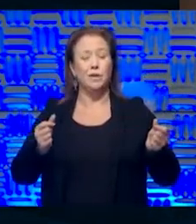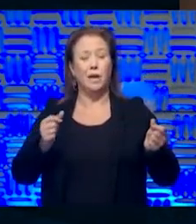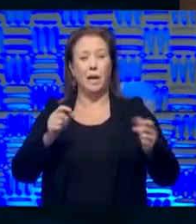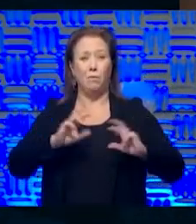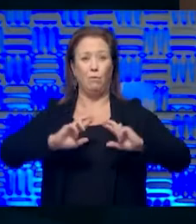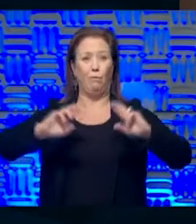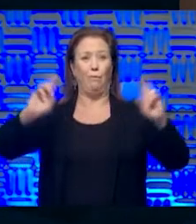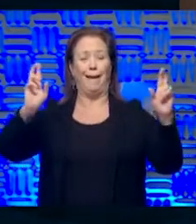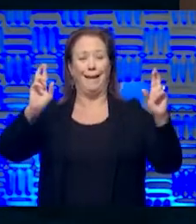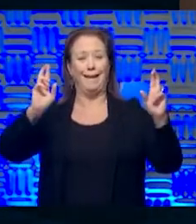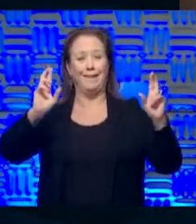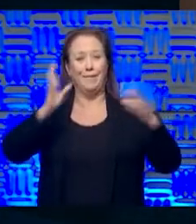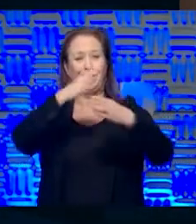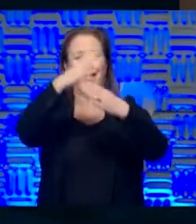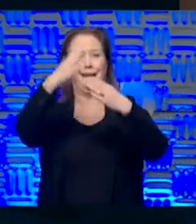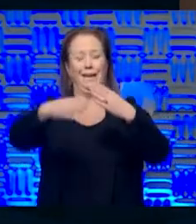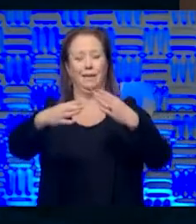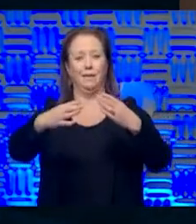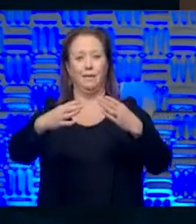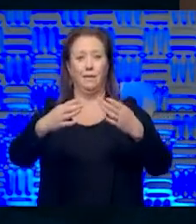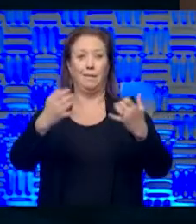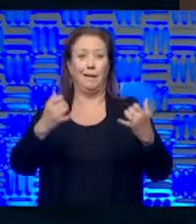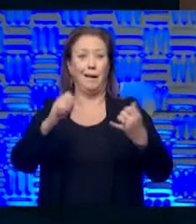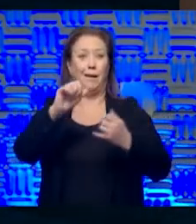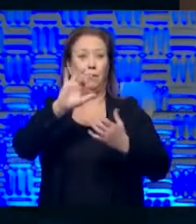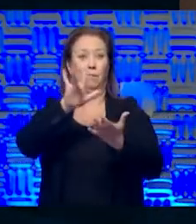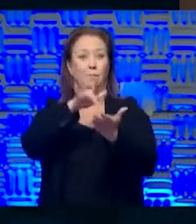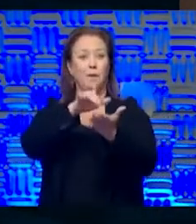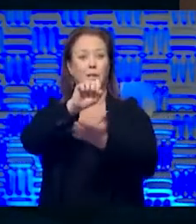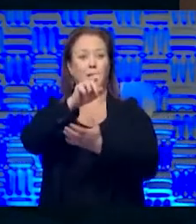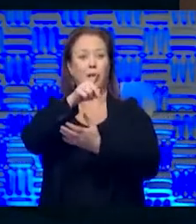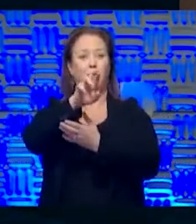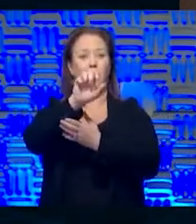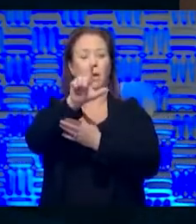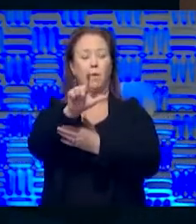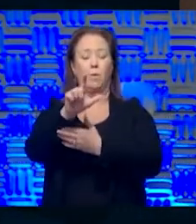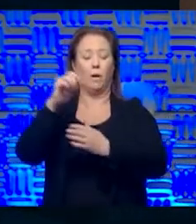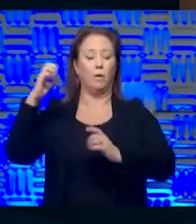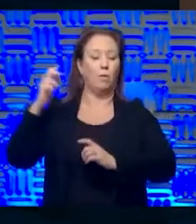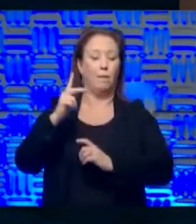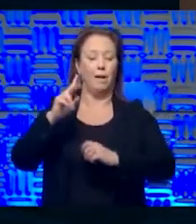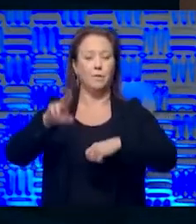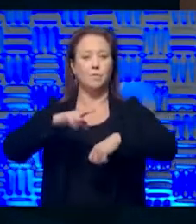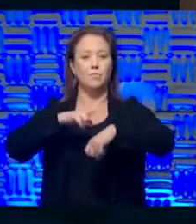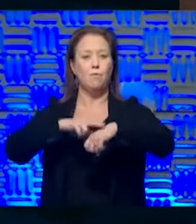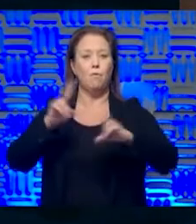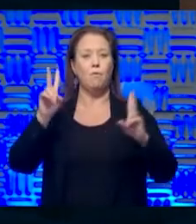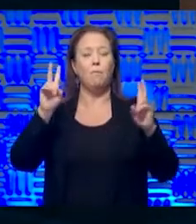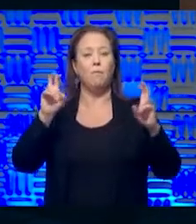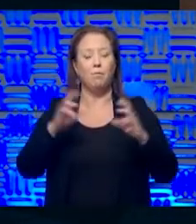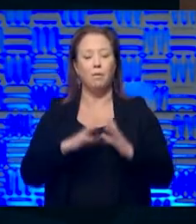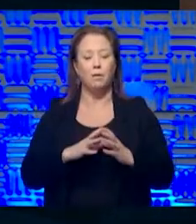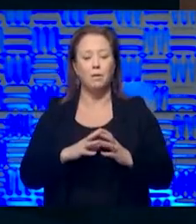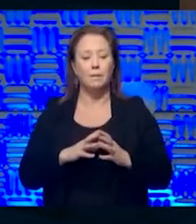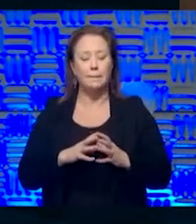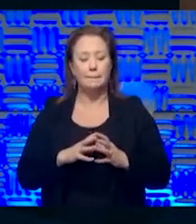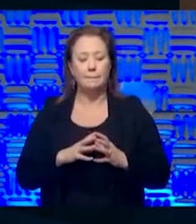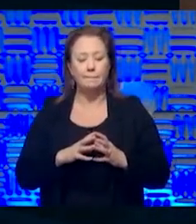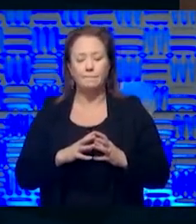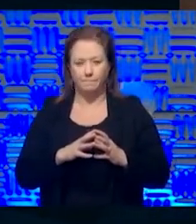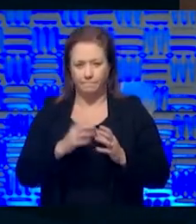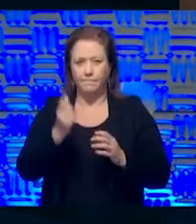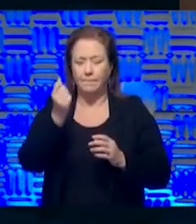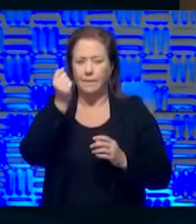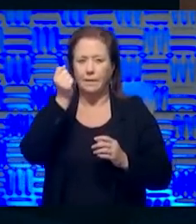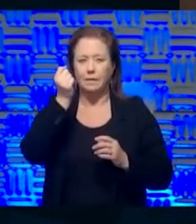end of the tunnel, uh, by now and that, uh, we could get back to whatever normal, uh, soon may be. But I